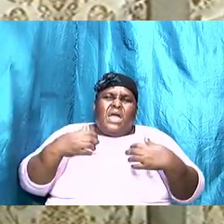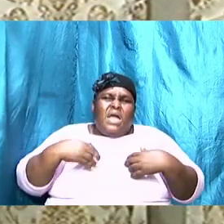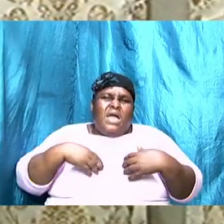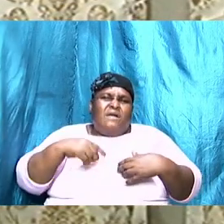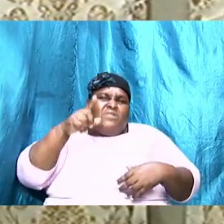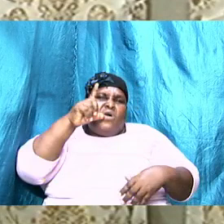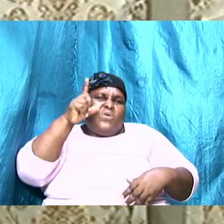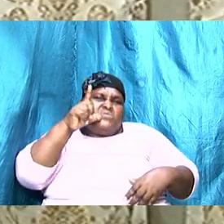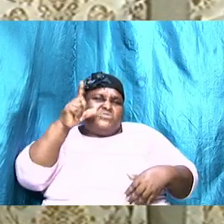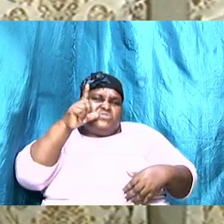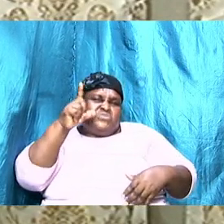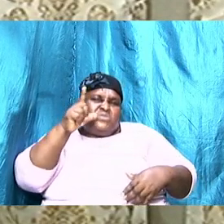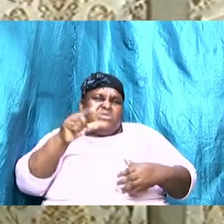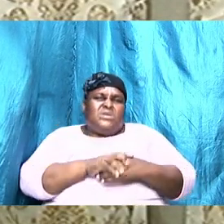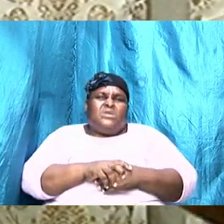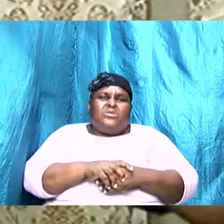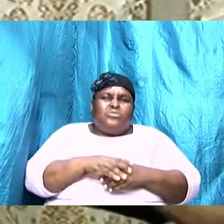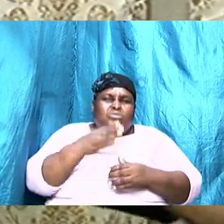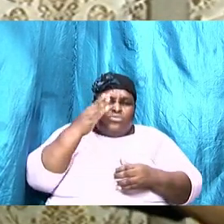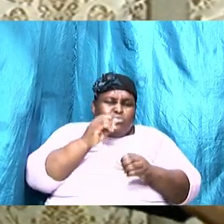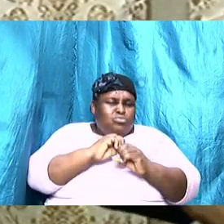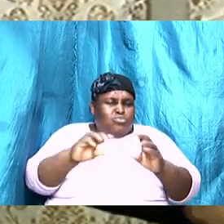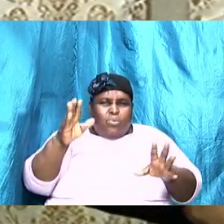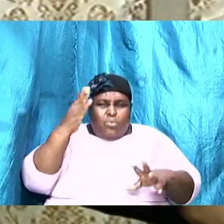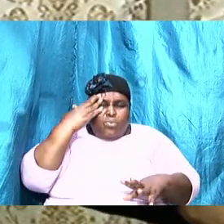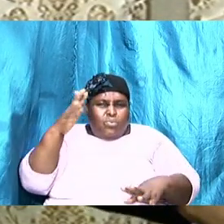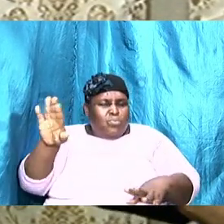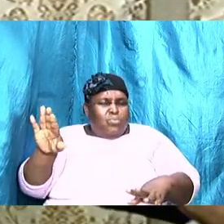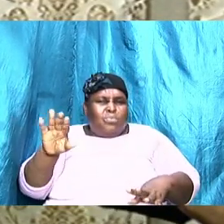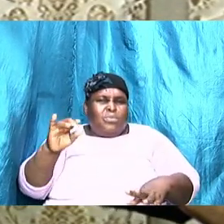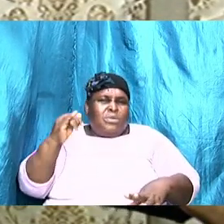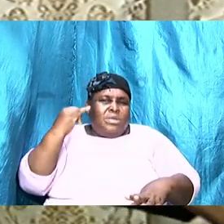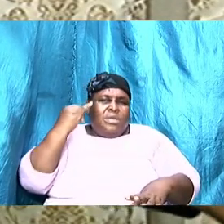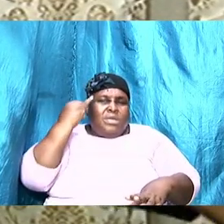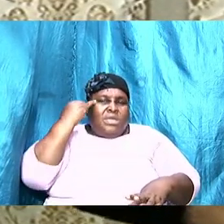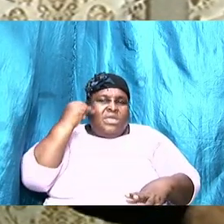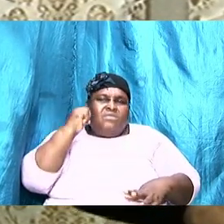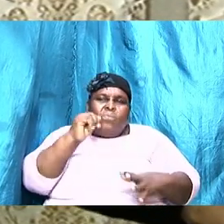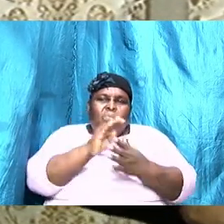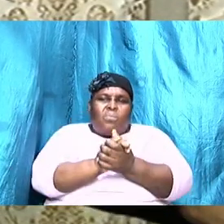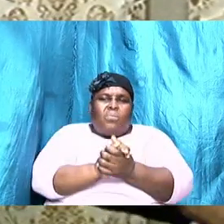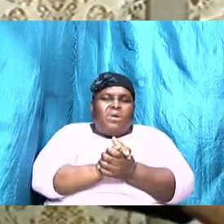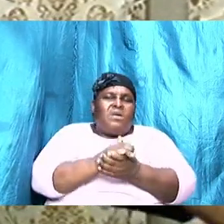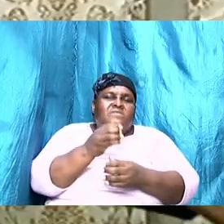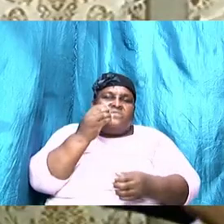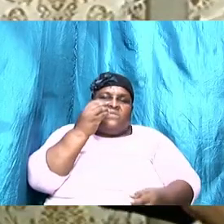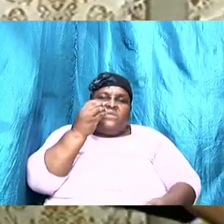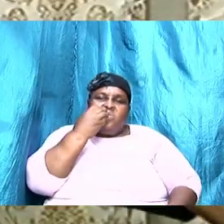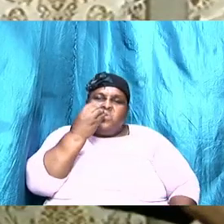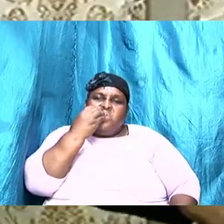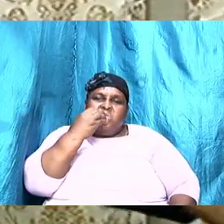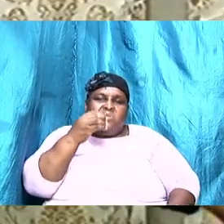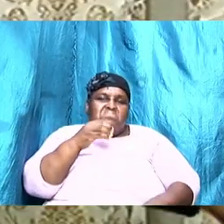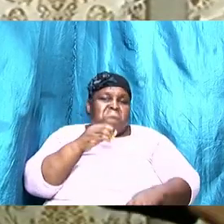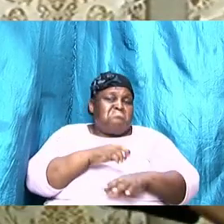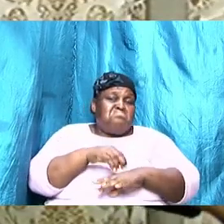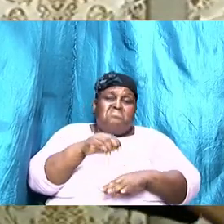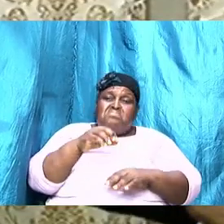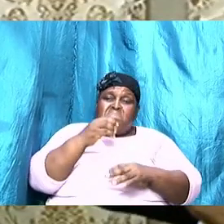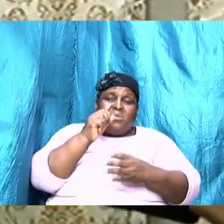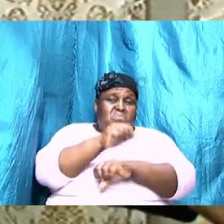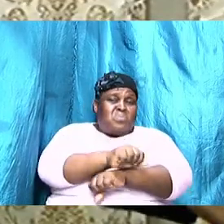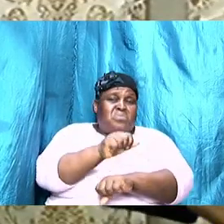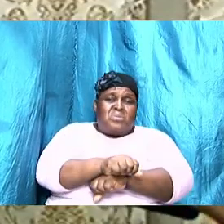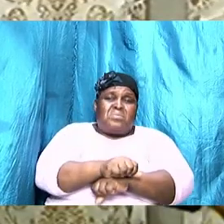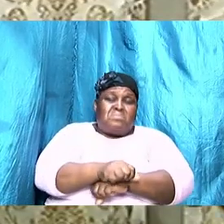a sumptuous lunch and he don't even know if his wife eats at work and she might be there and asking her